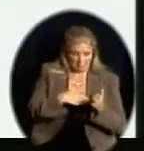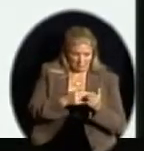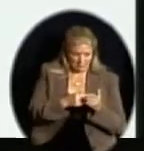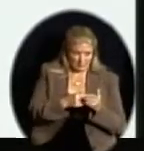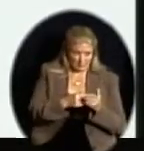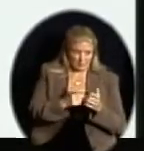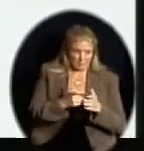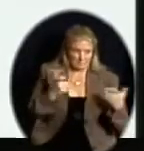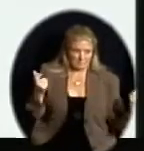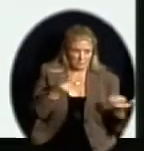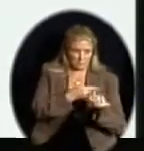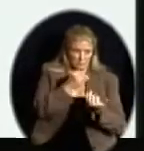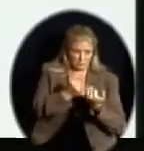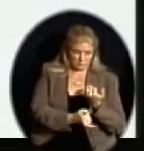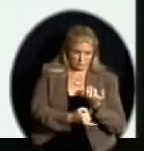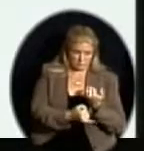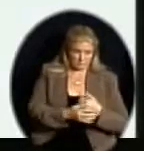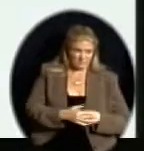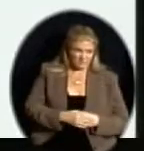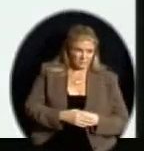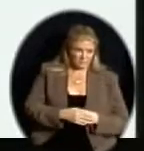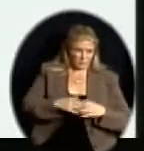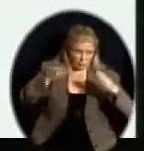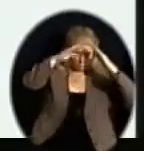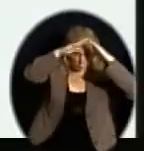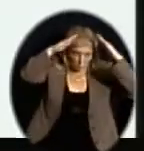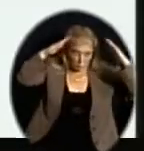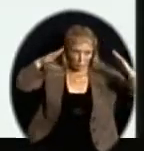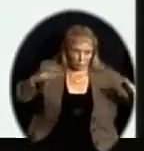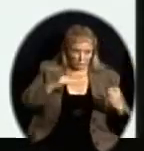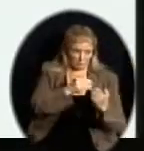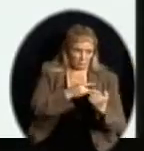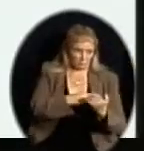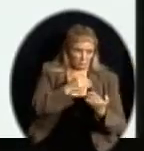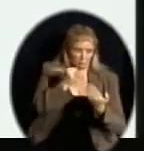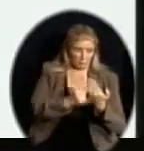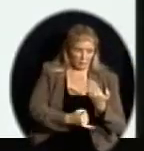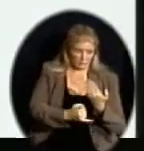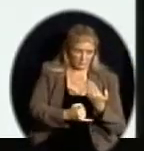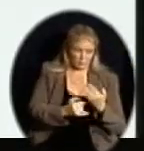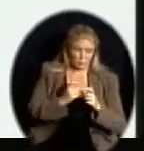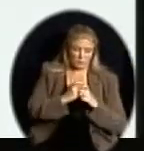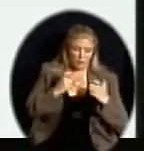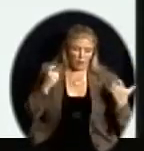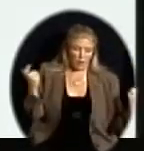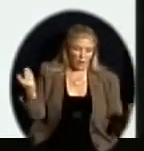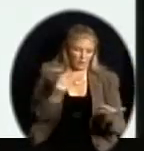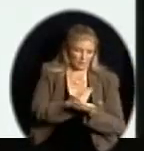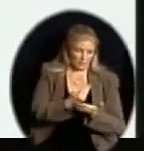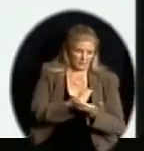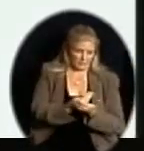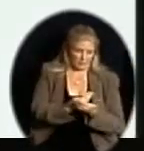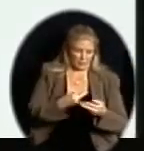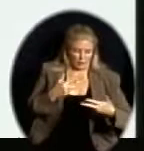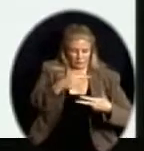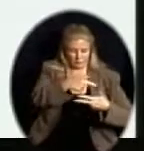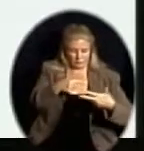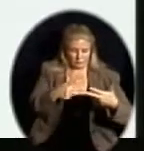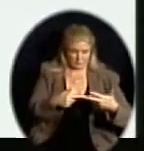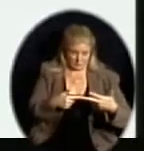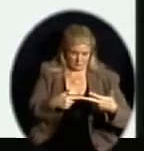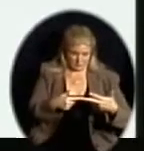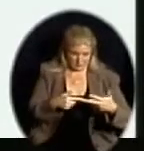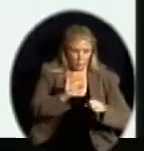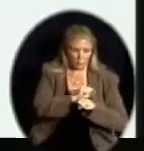Re-roofing, which was a lot of the money. I wish it could be longer, but these are the three that we spent our time